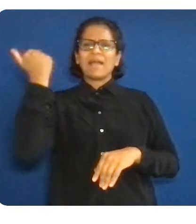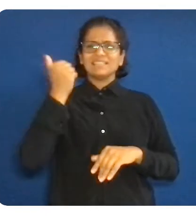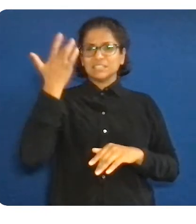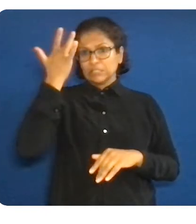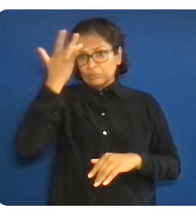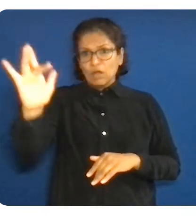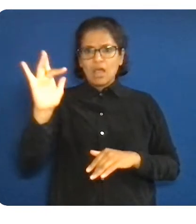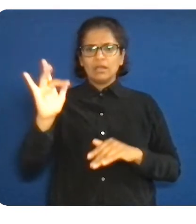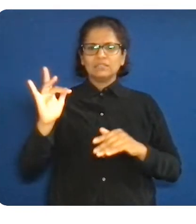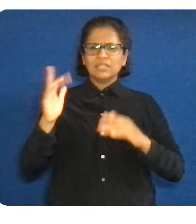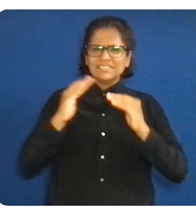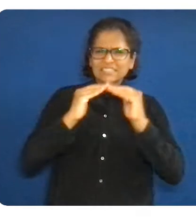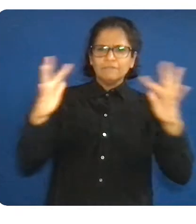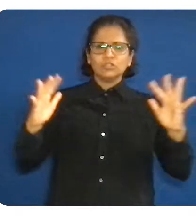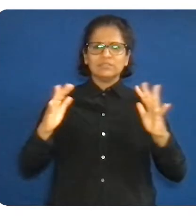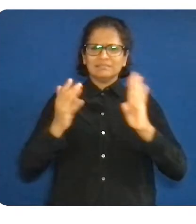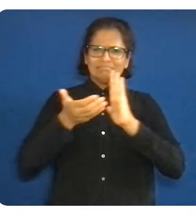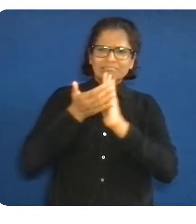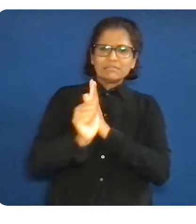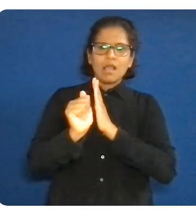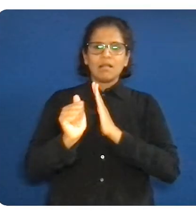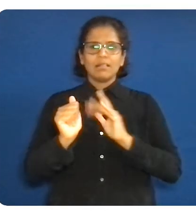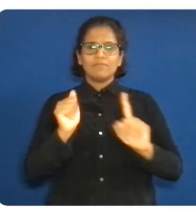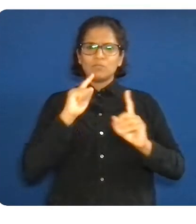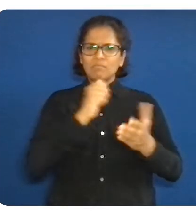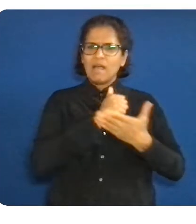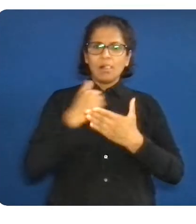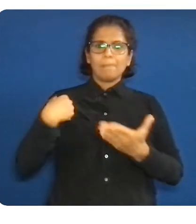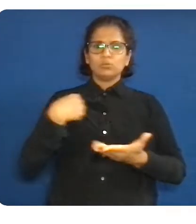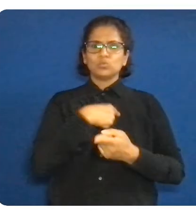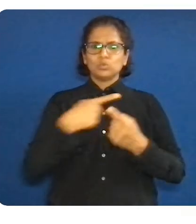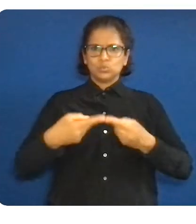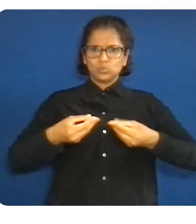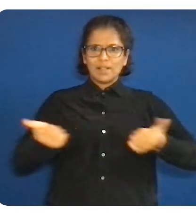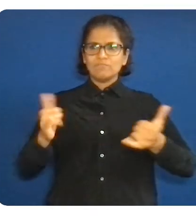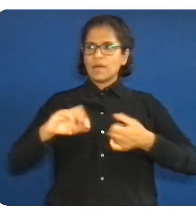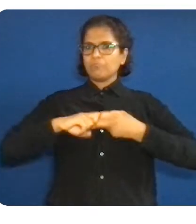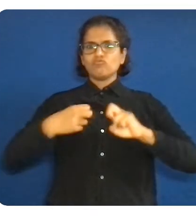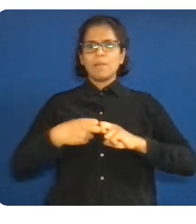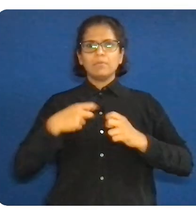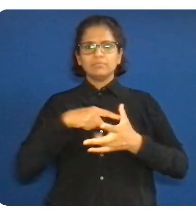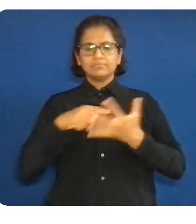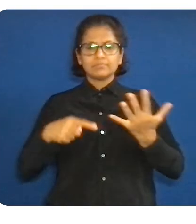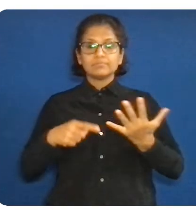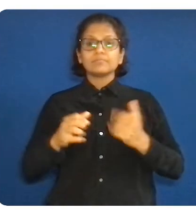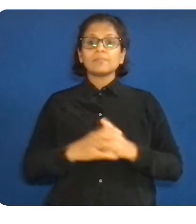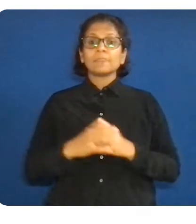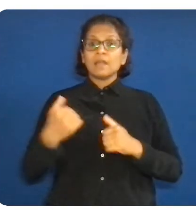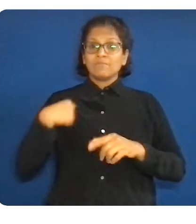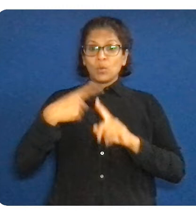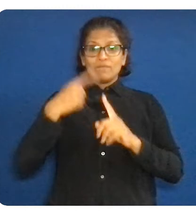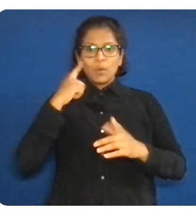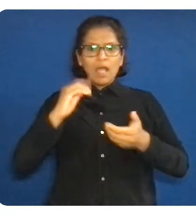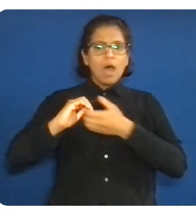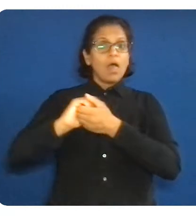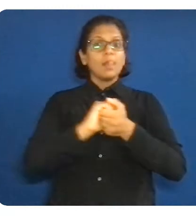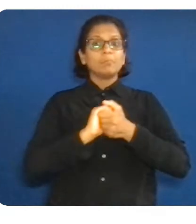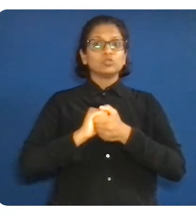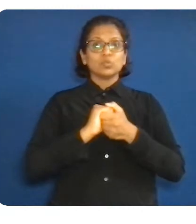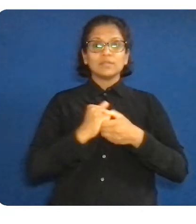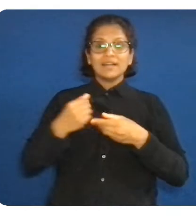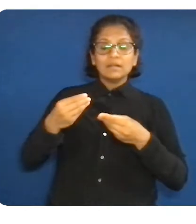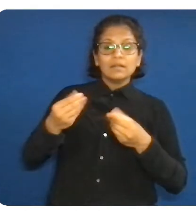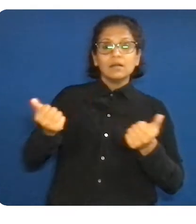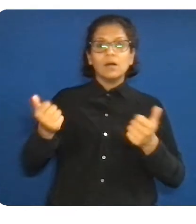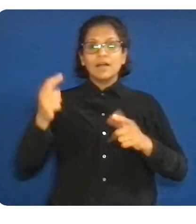So we are building a lasting model of inclusion and belonging that helps all employees feel seen, connected,